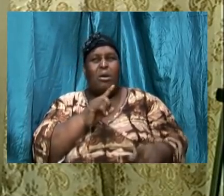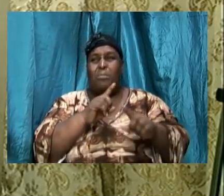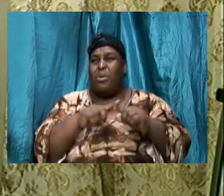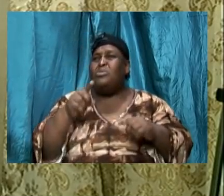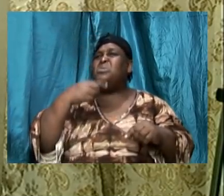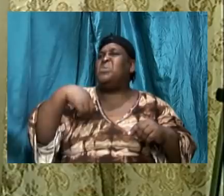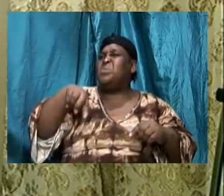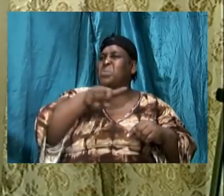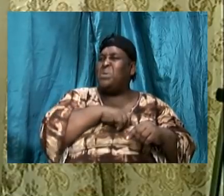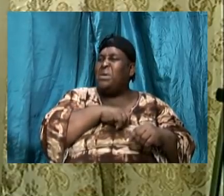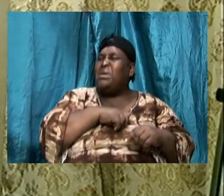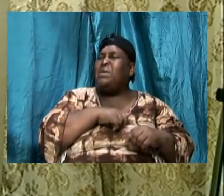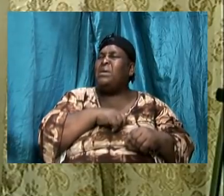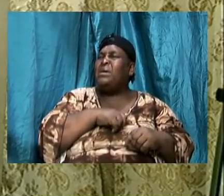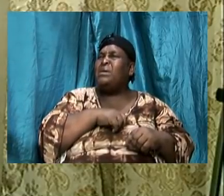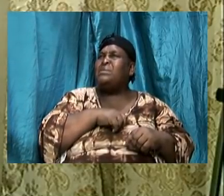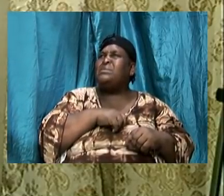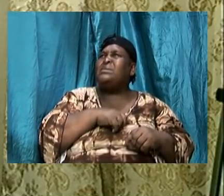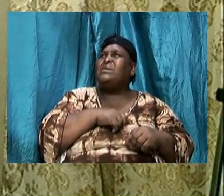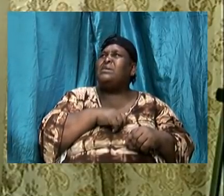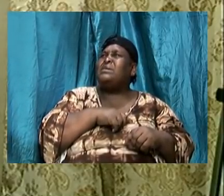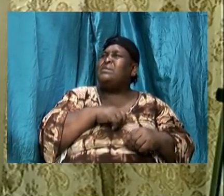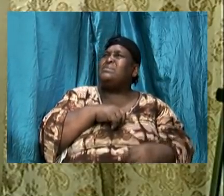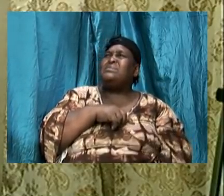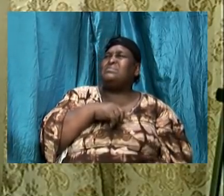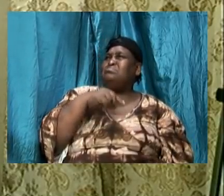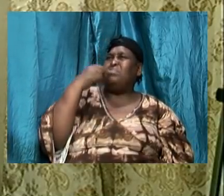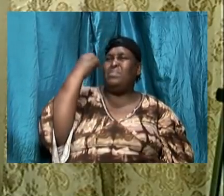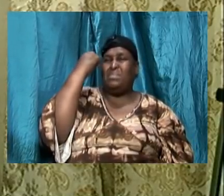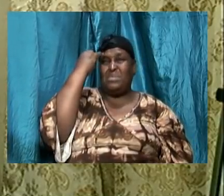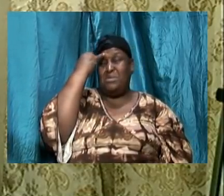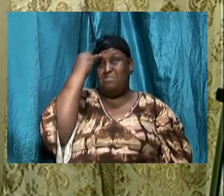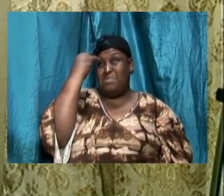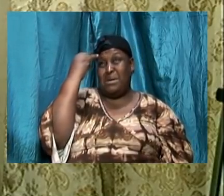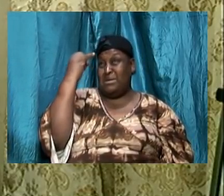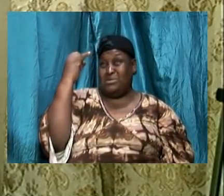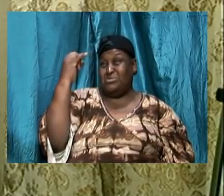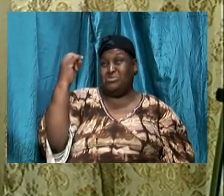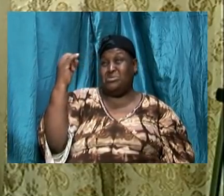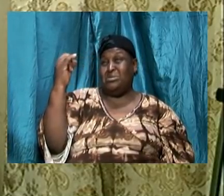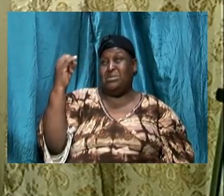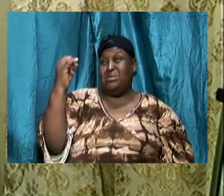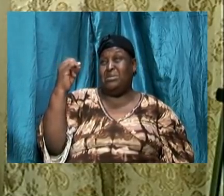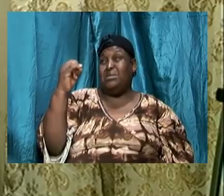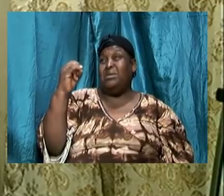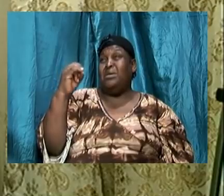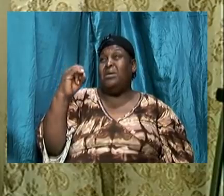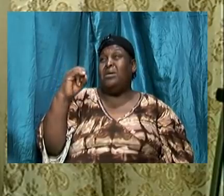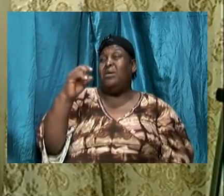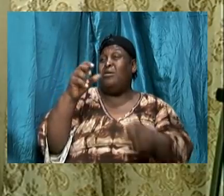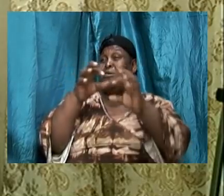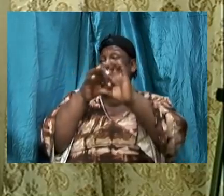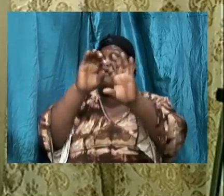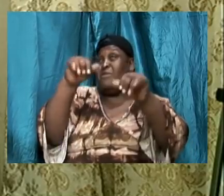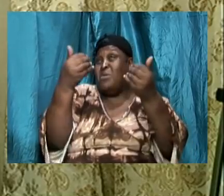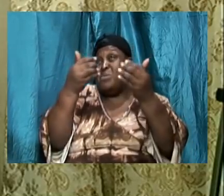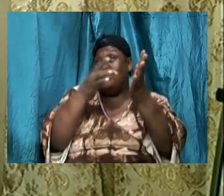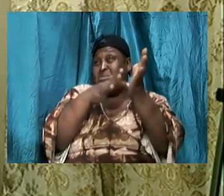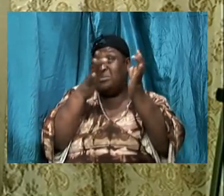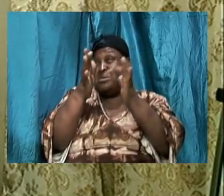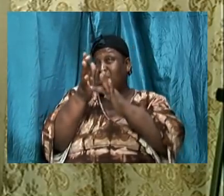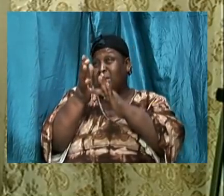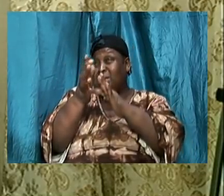what Jesus looks like. Sometimes when we are having communion service, I might say to folks,